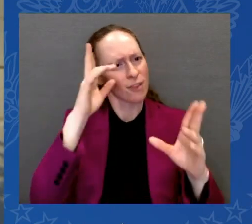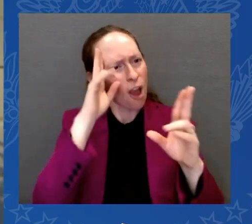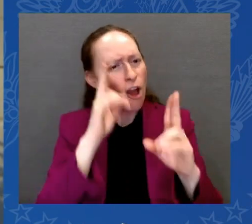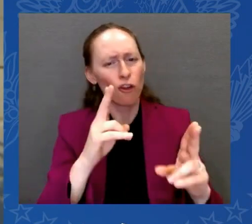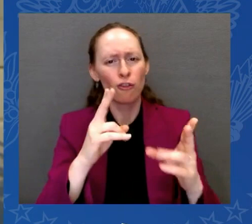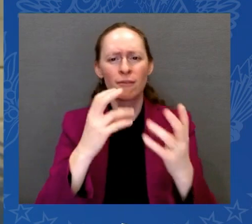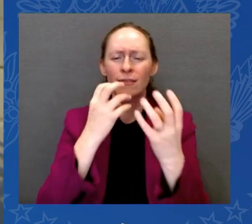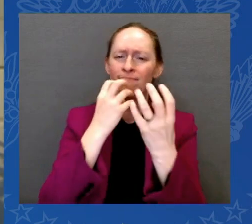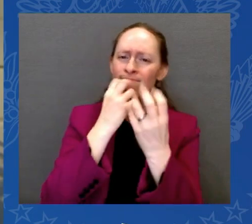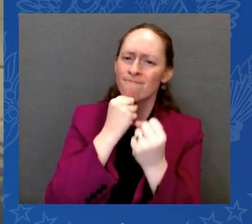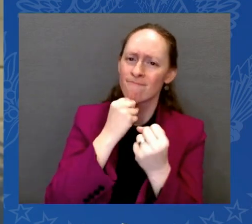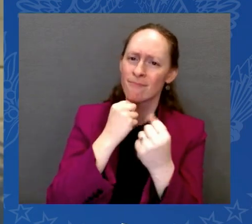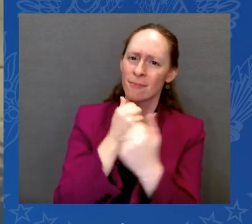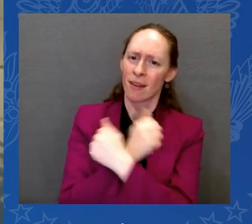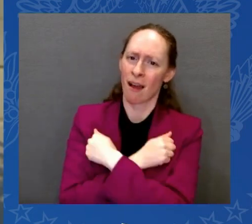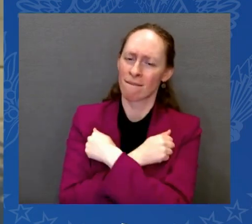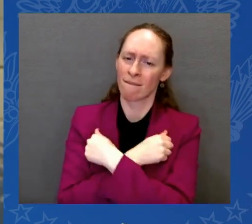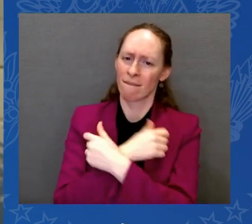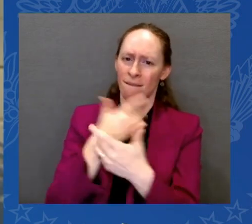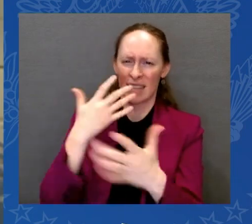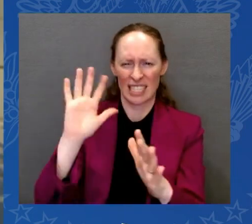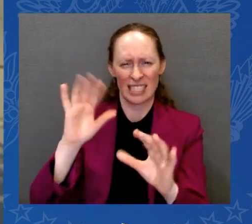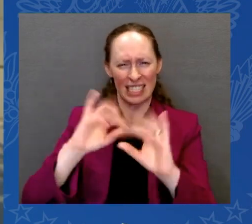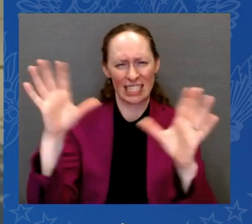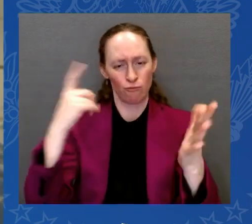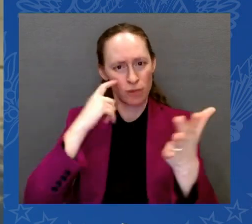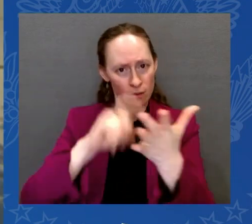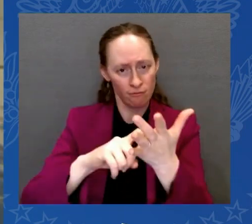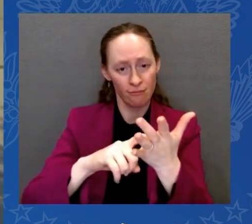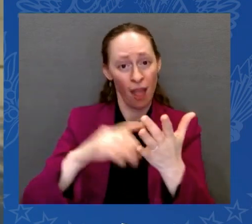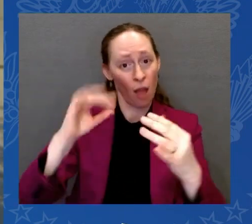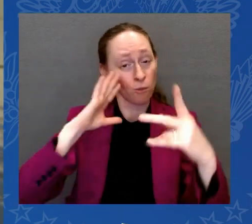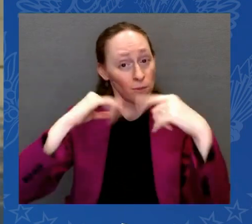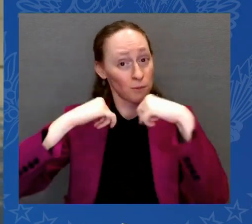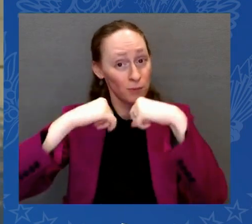Today, I sign the Respect for Marriage Act into law.